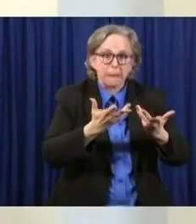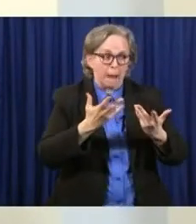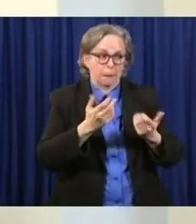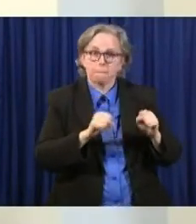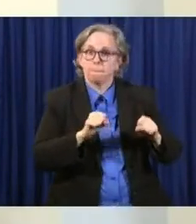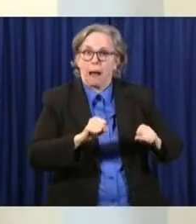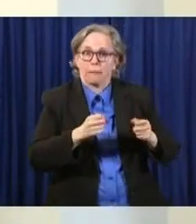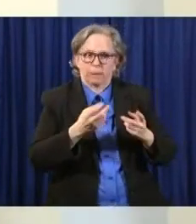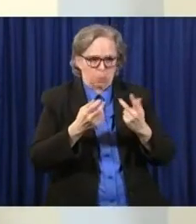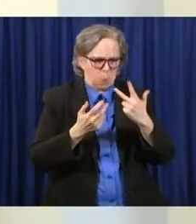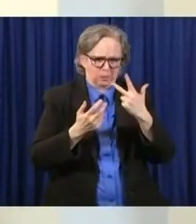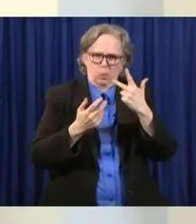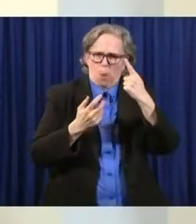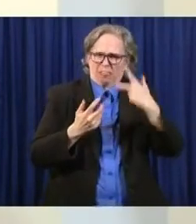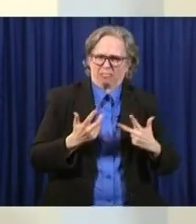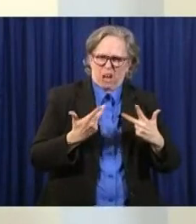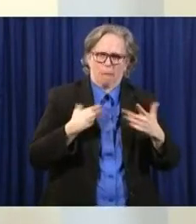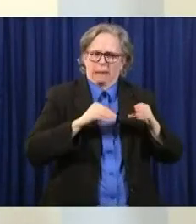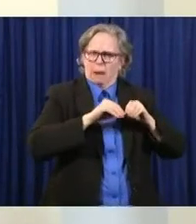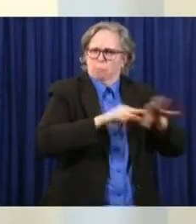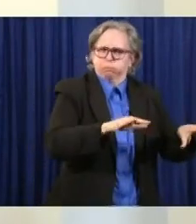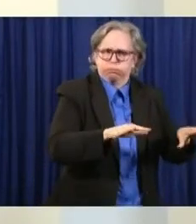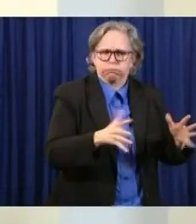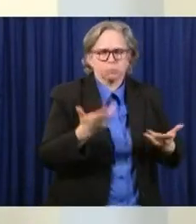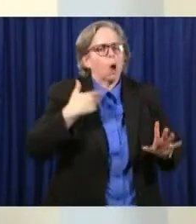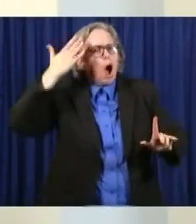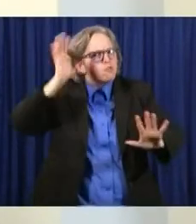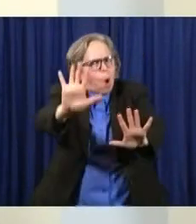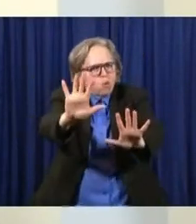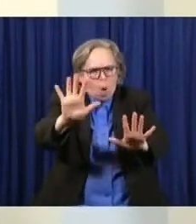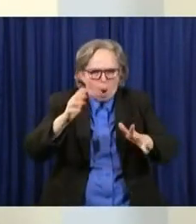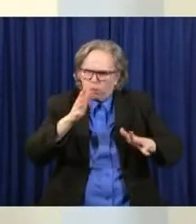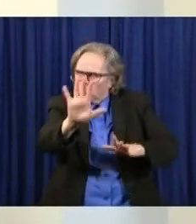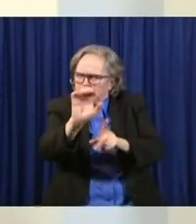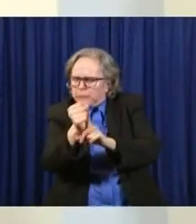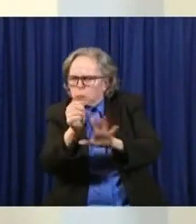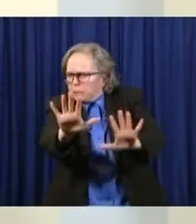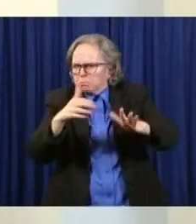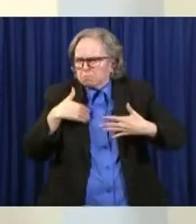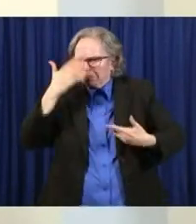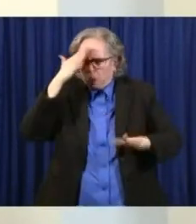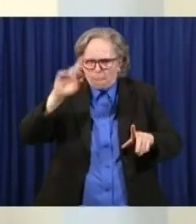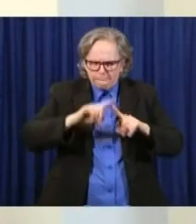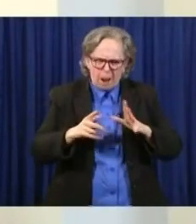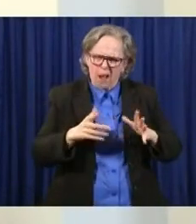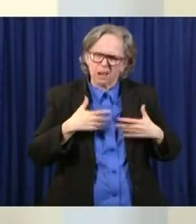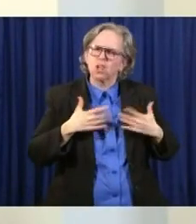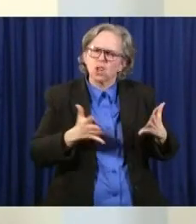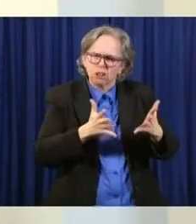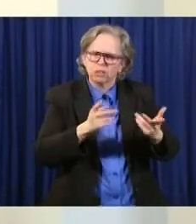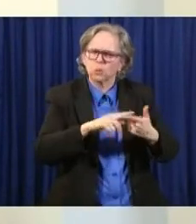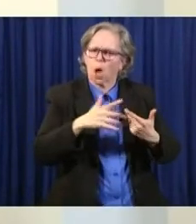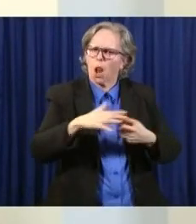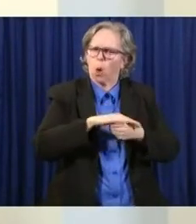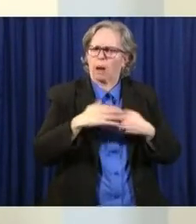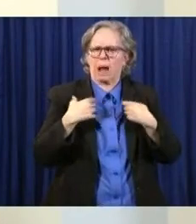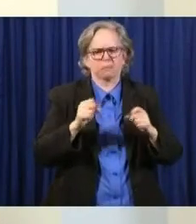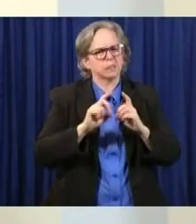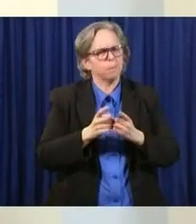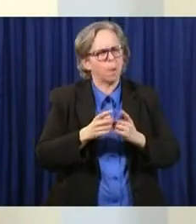myself. But I think we have to offer help, so reach out to your local health department, and if that's not satisfactory,